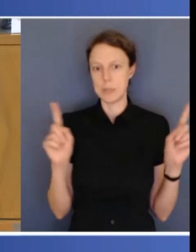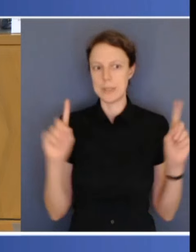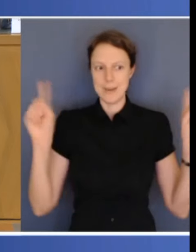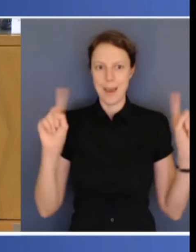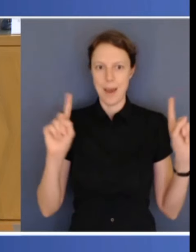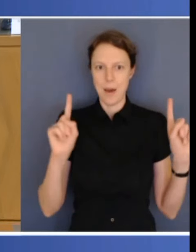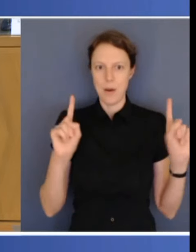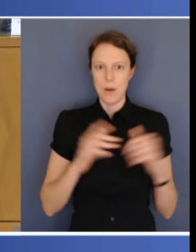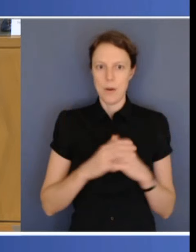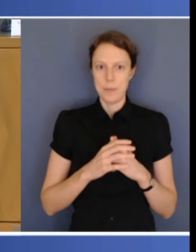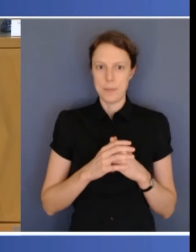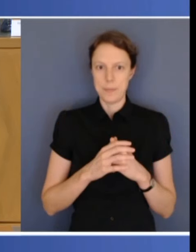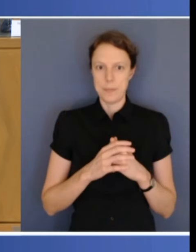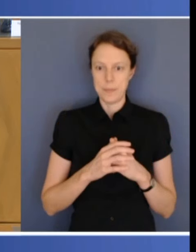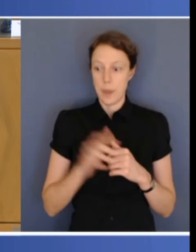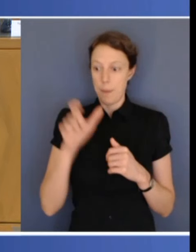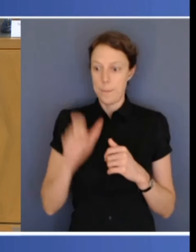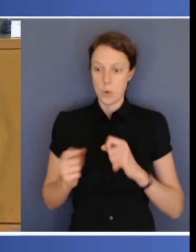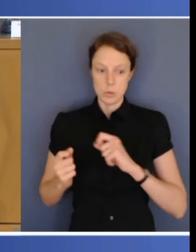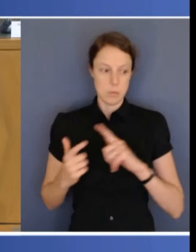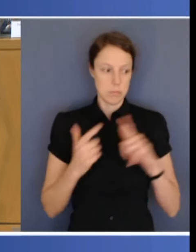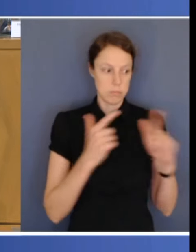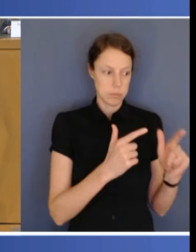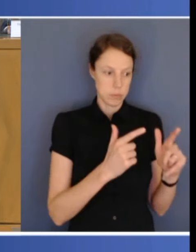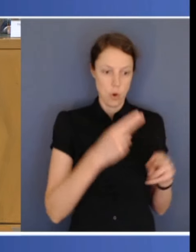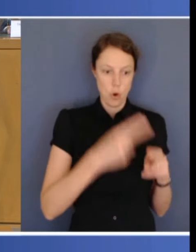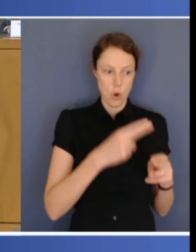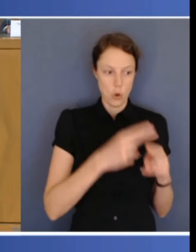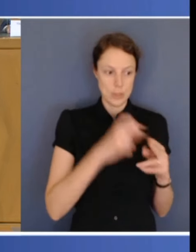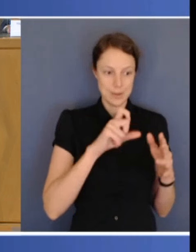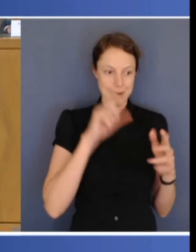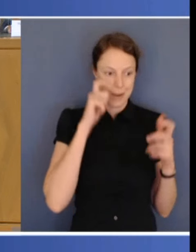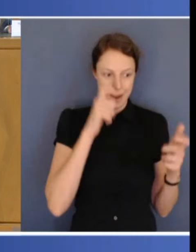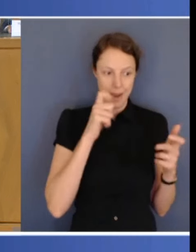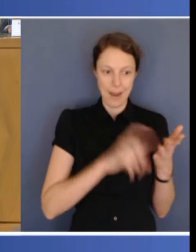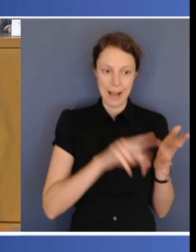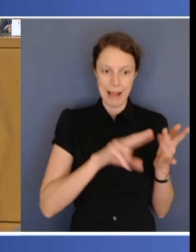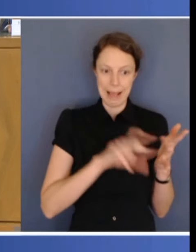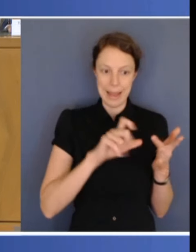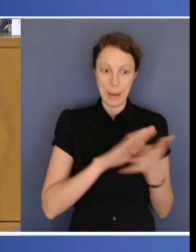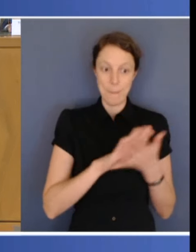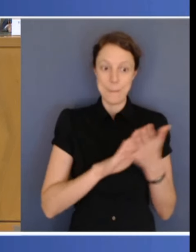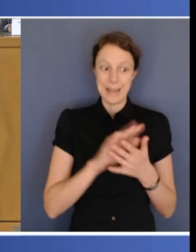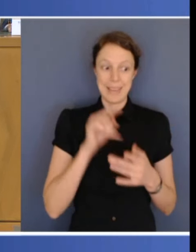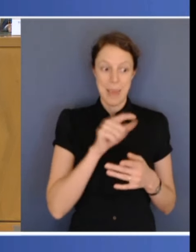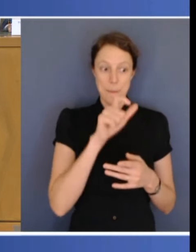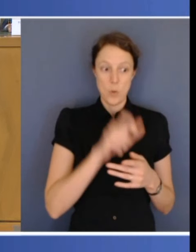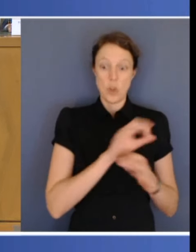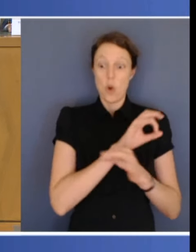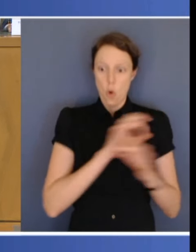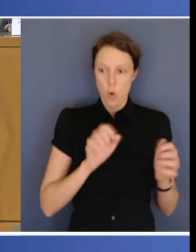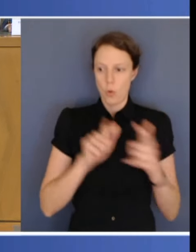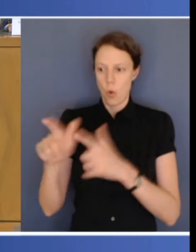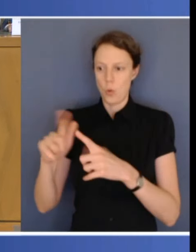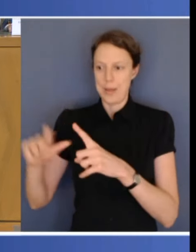an urgent care clinic is one less person in the emergency department of a hospital. Not only is that good for the hospitals